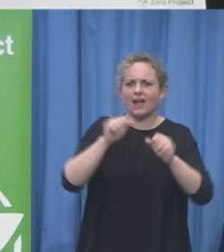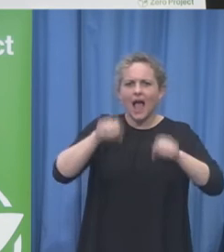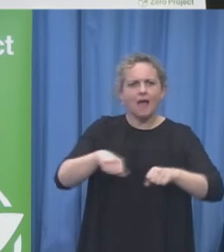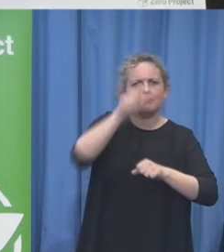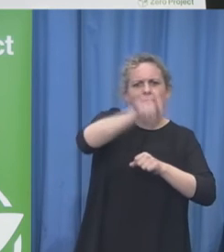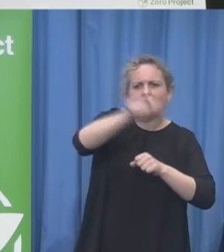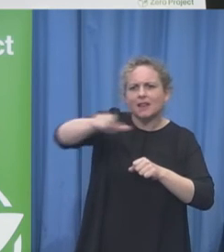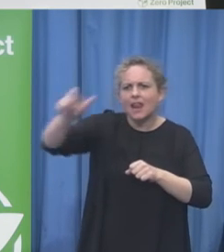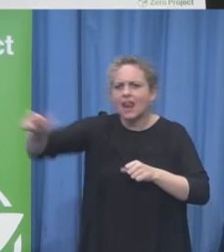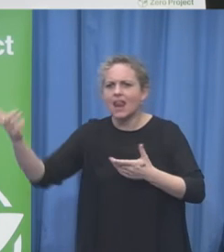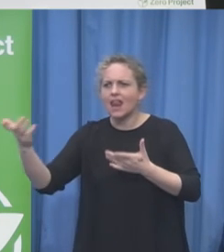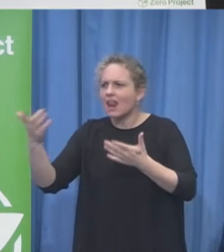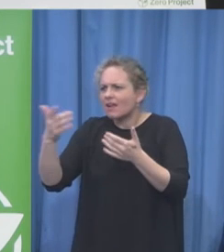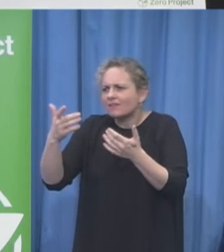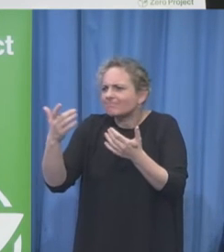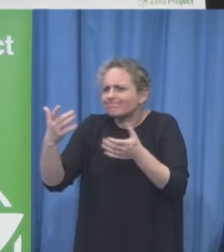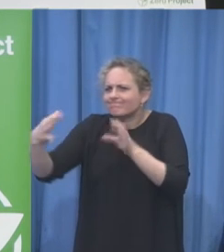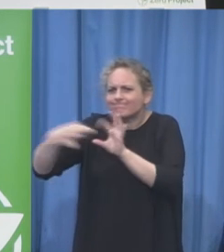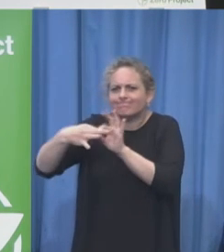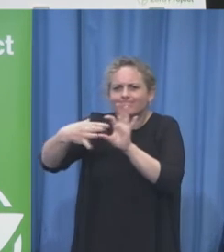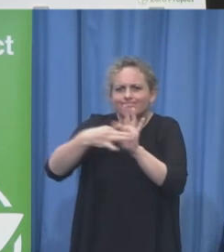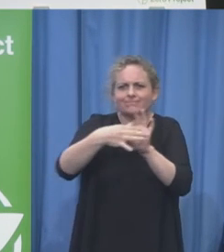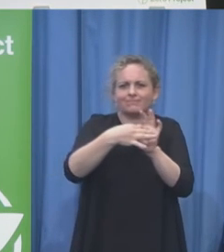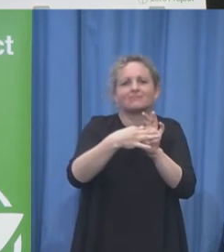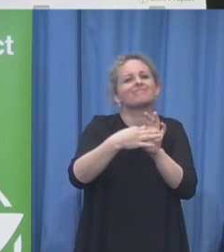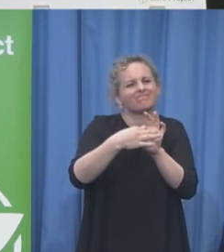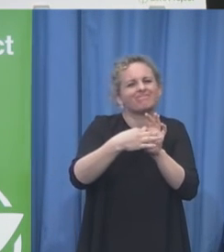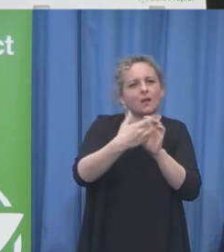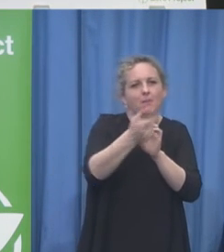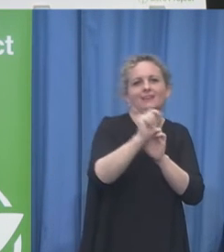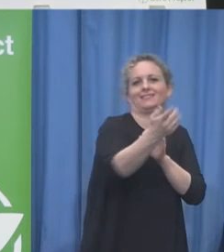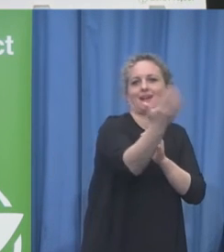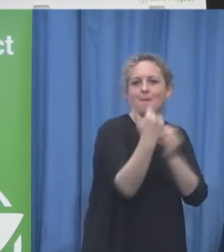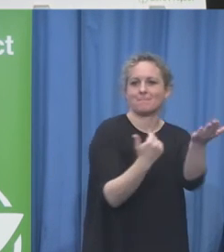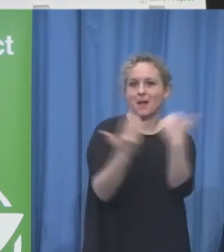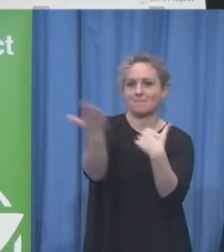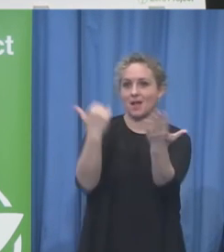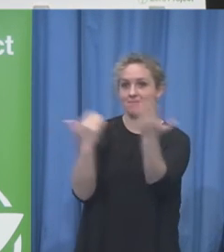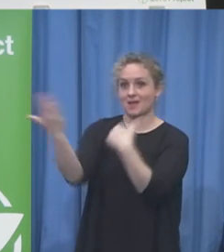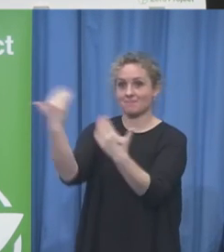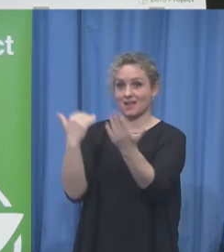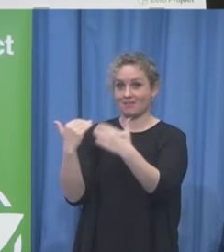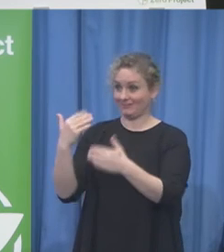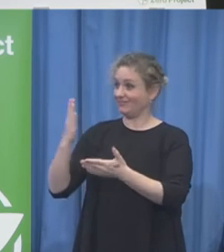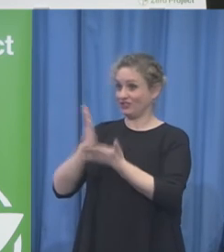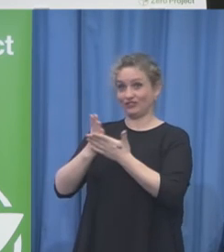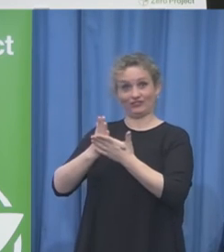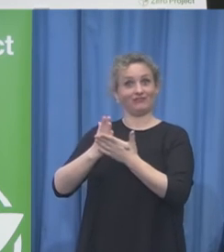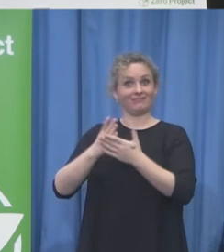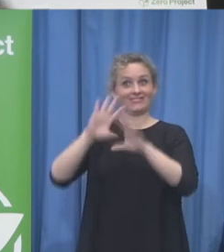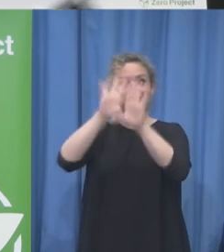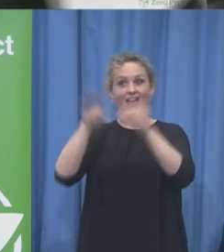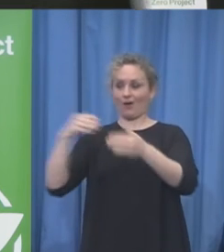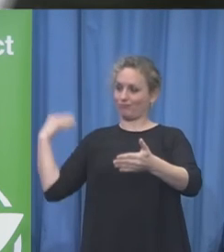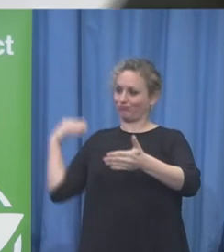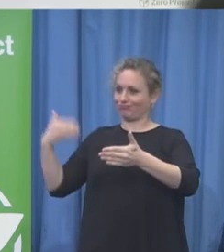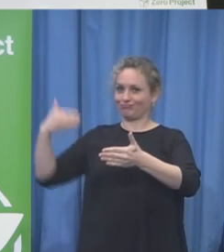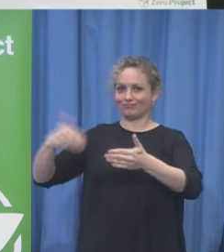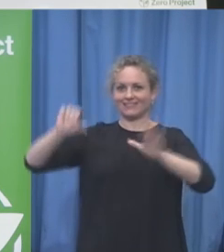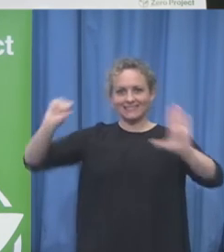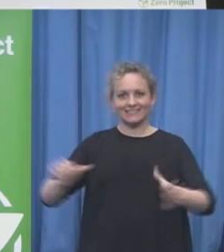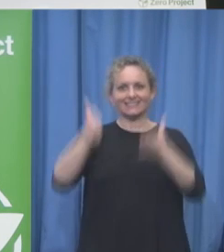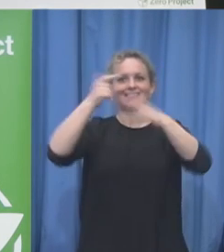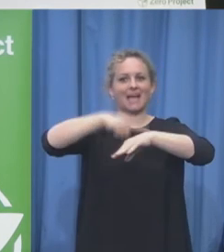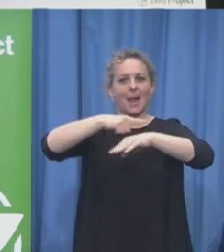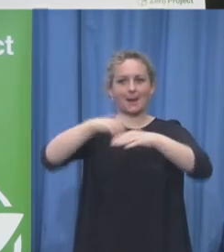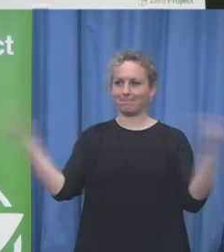welcome you all this morning to our sixth Zero Project conference the fourth one here in